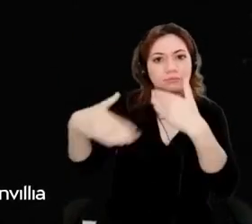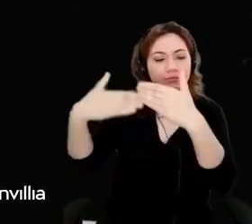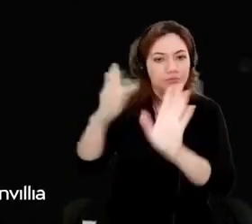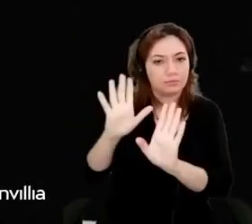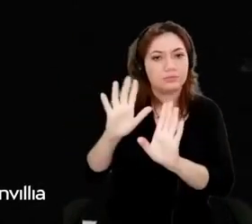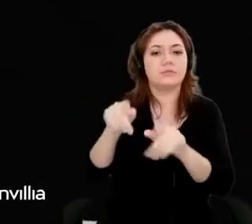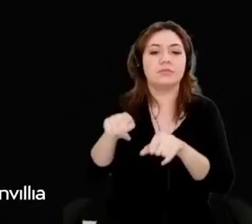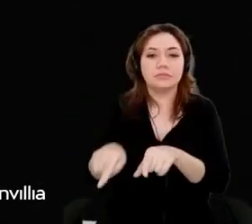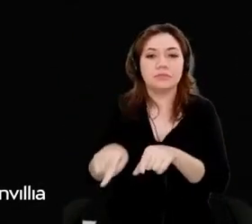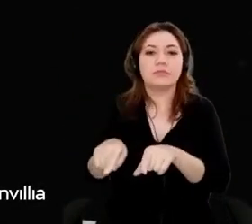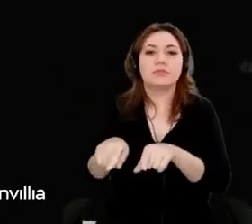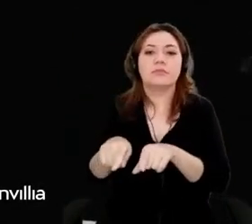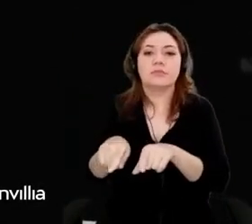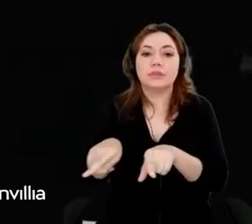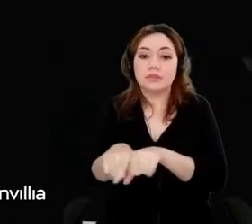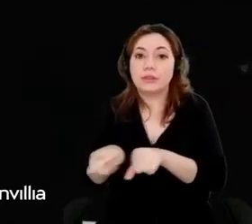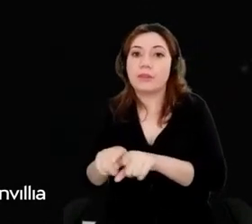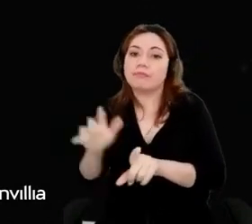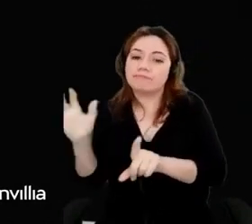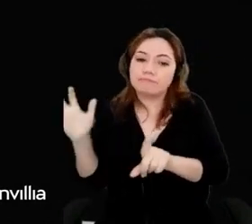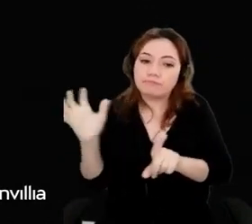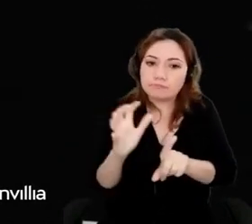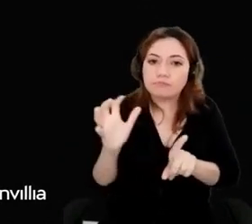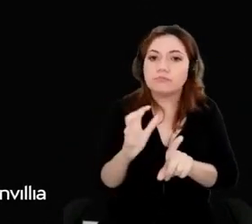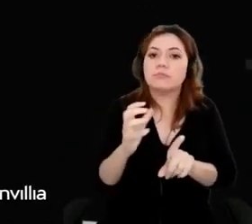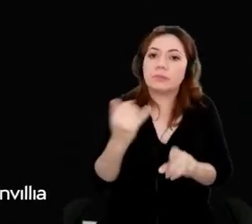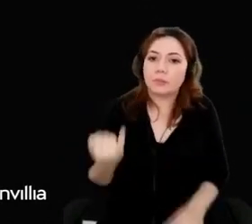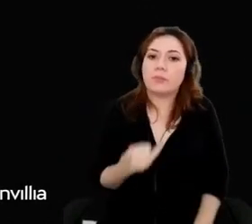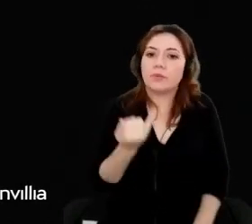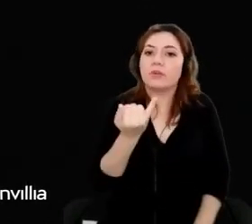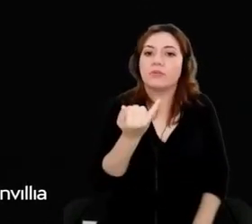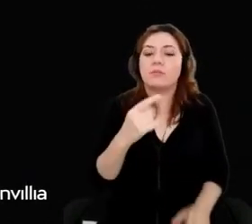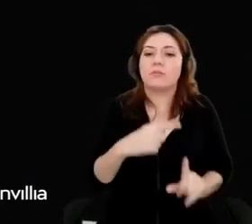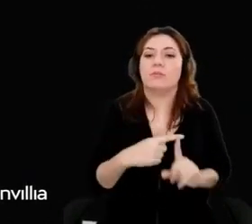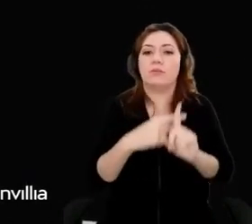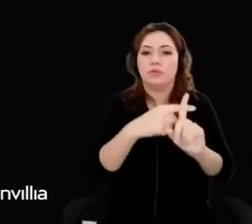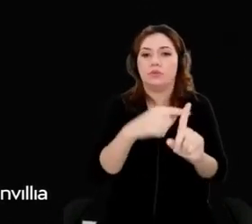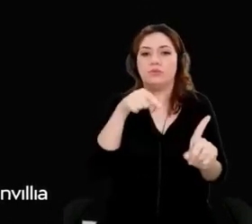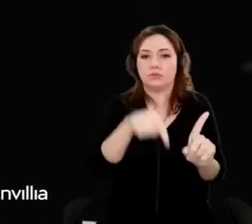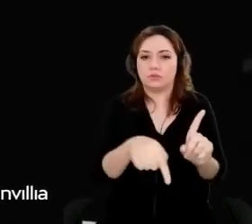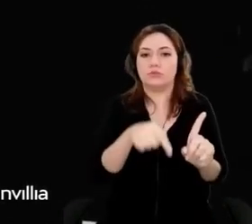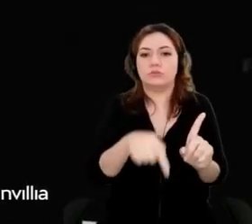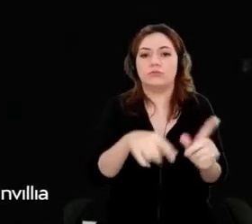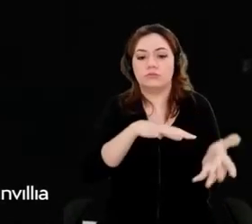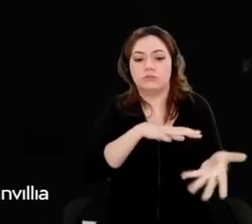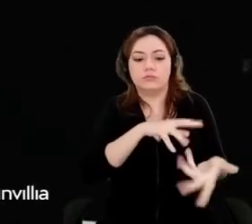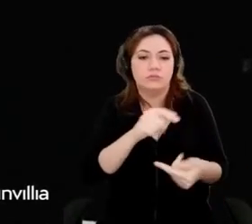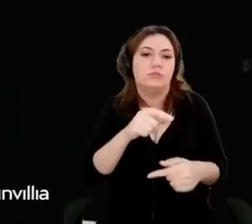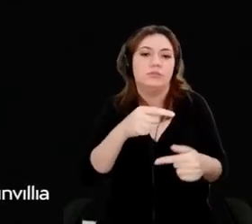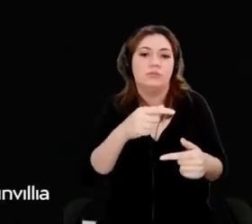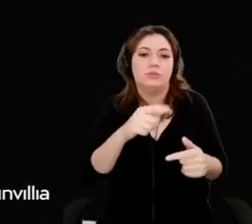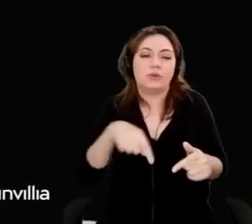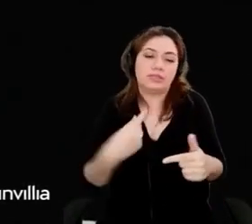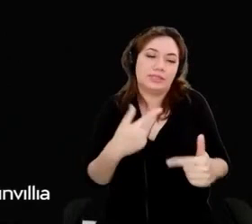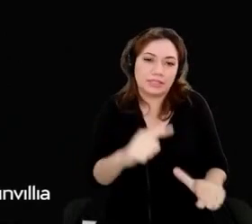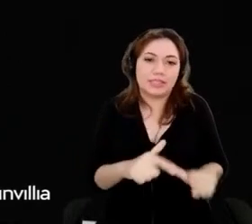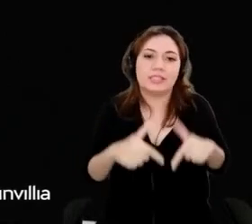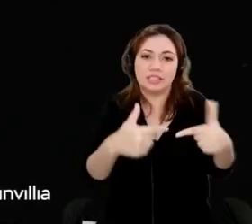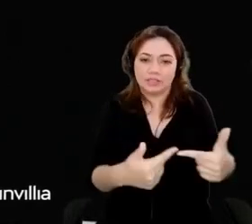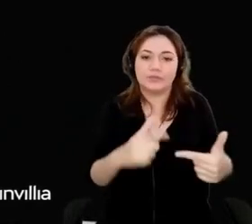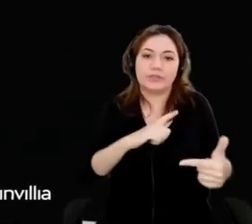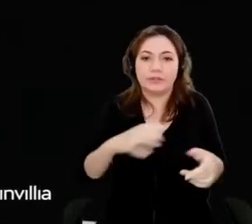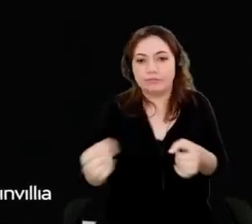impact. We to our global customers' innovation initiatives. More than a year ago,